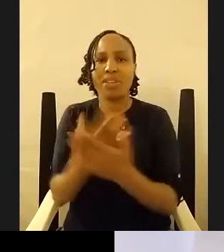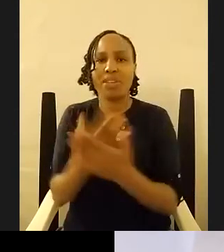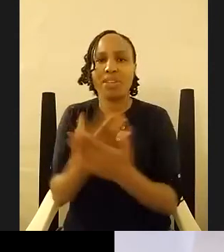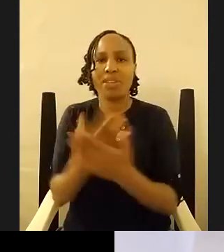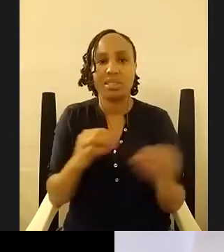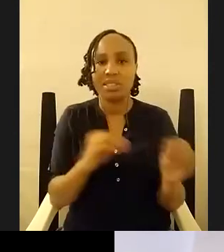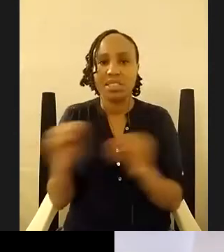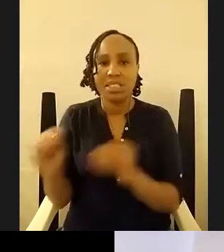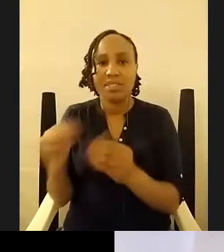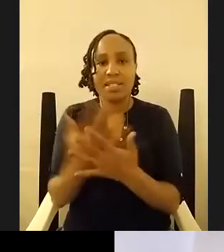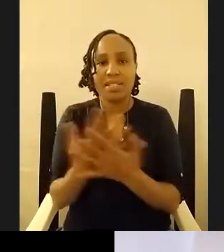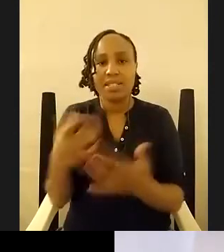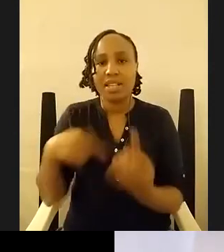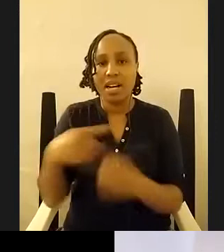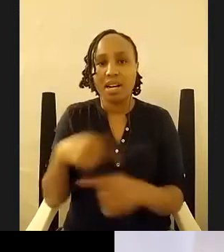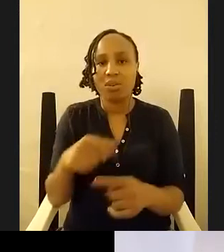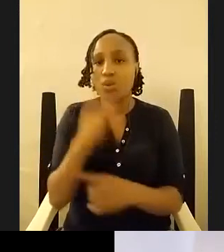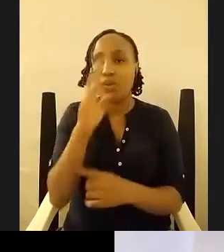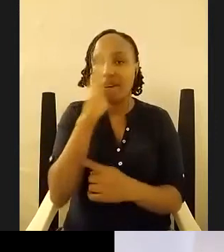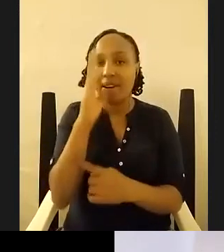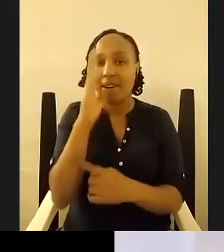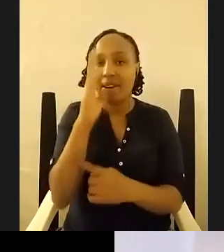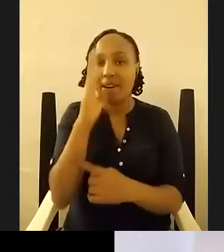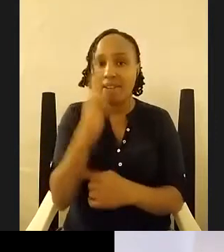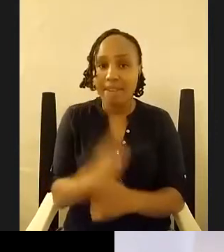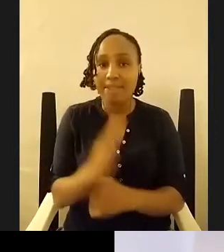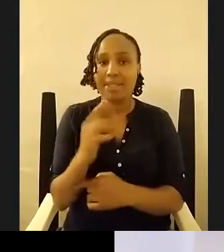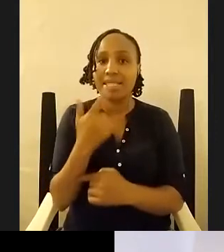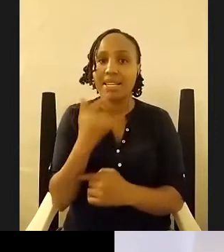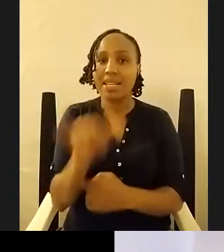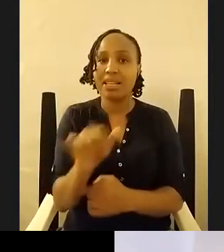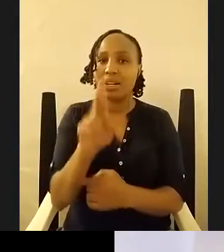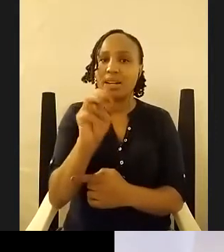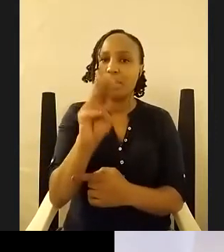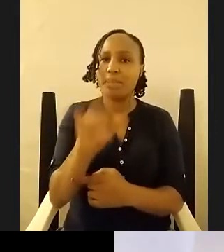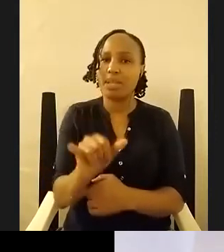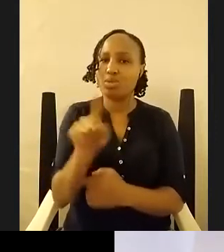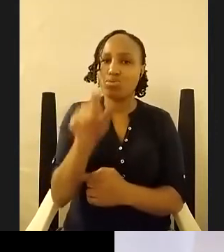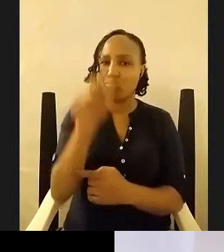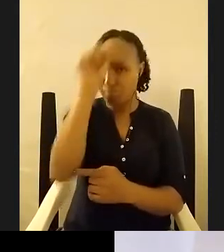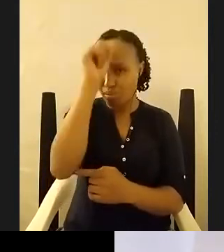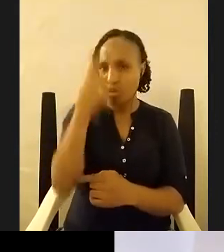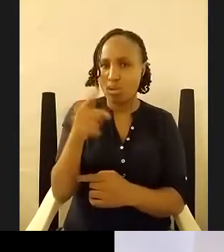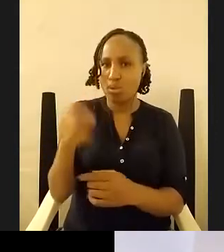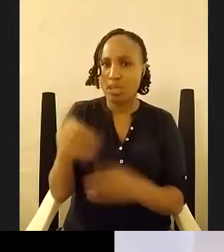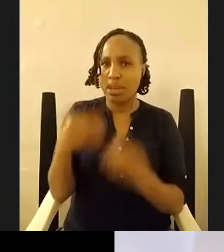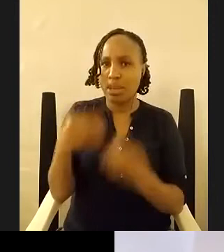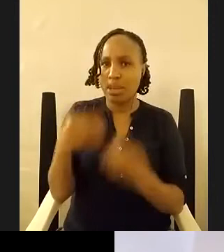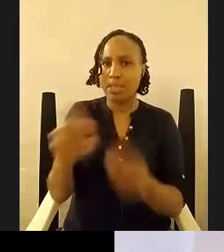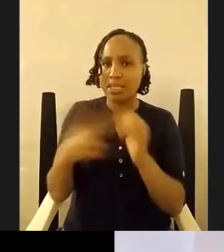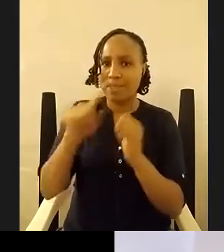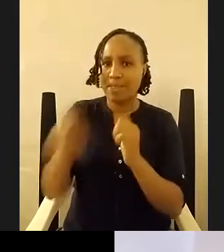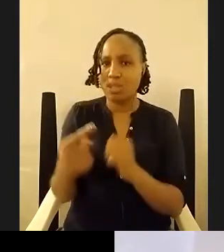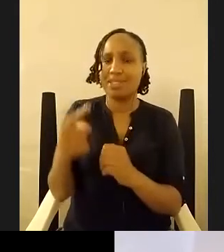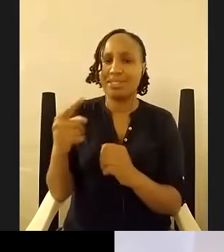you've never you've never said that remy you bastard you submitted 7 000 words in a second in second person you've never come